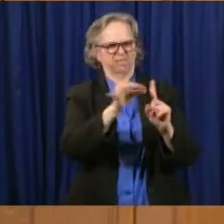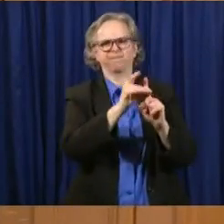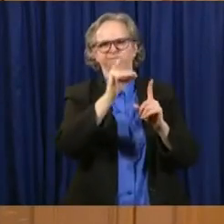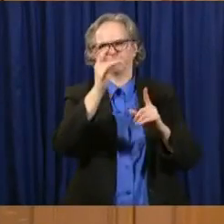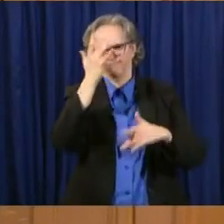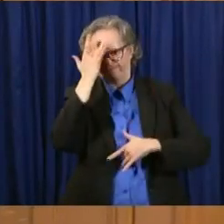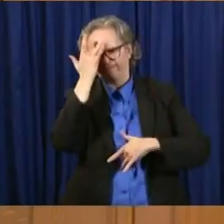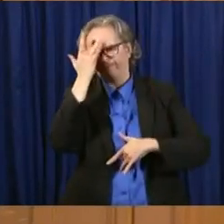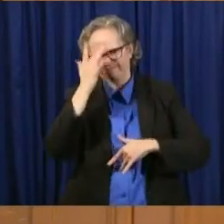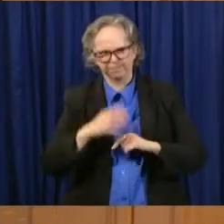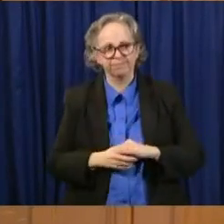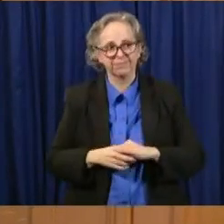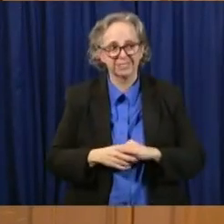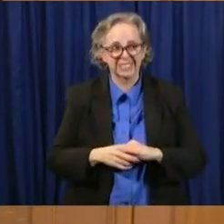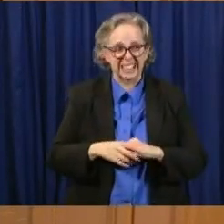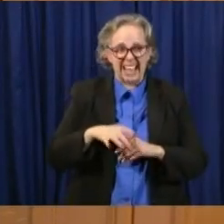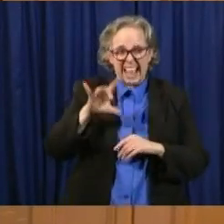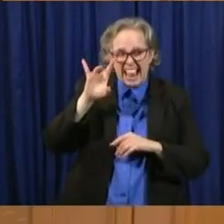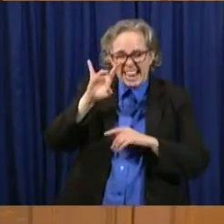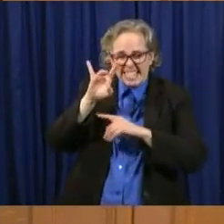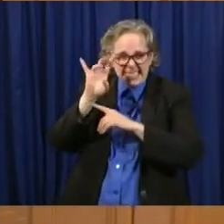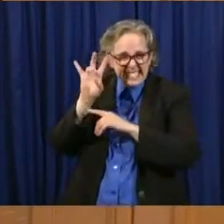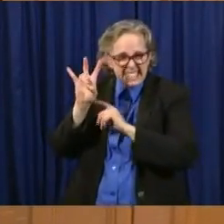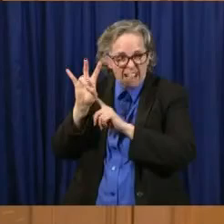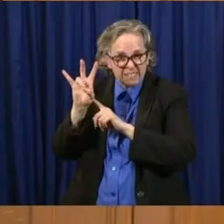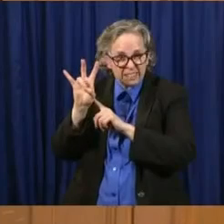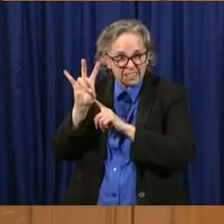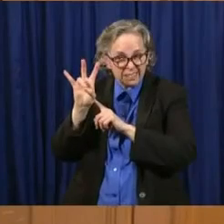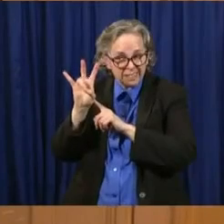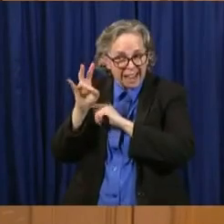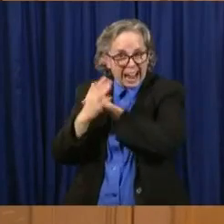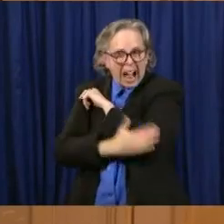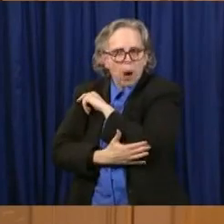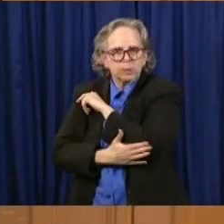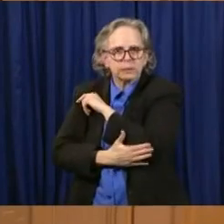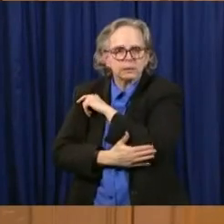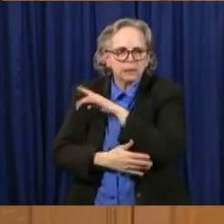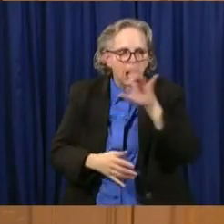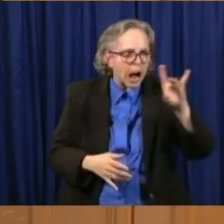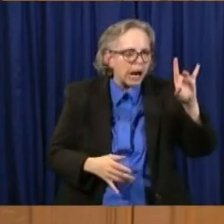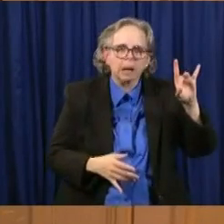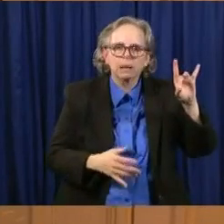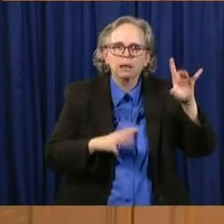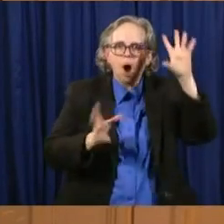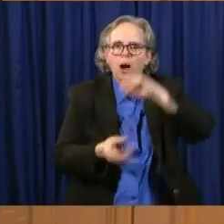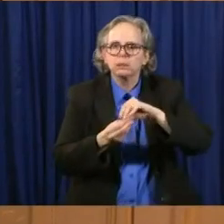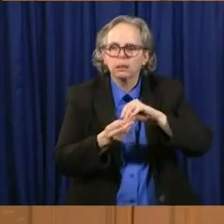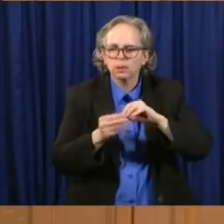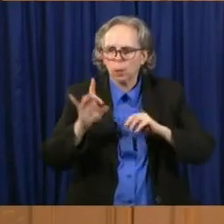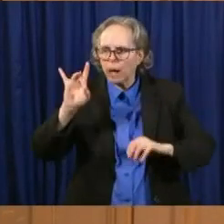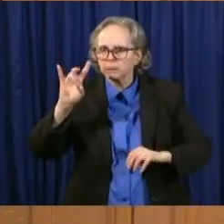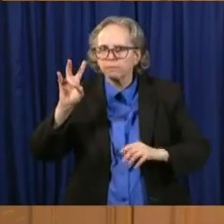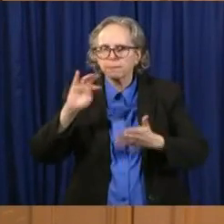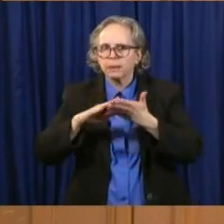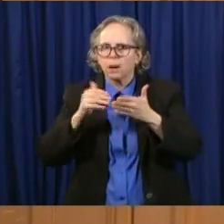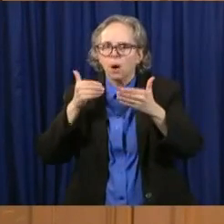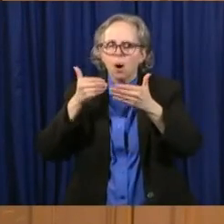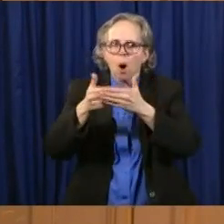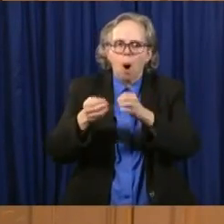we have cases in 87 of our 88 counties now. We, we've documented cases and community spread.